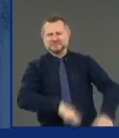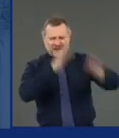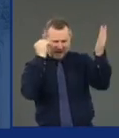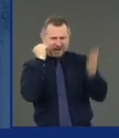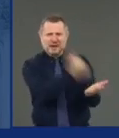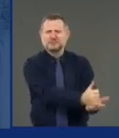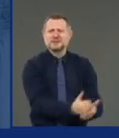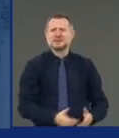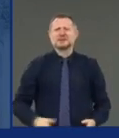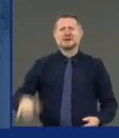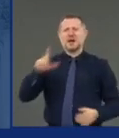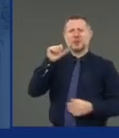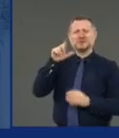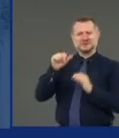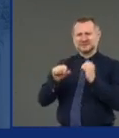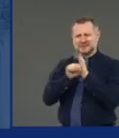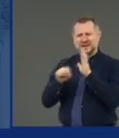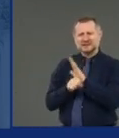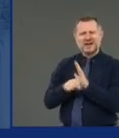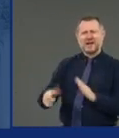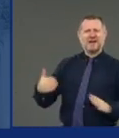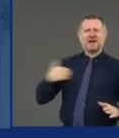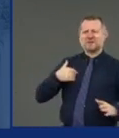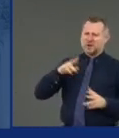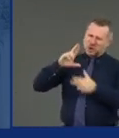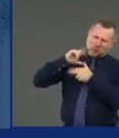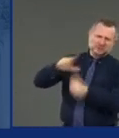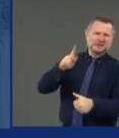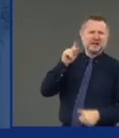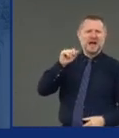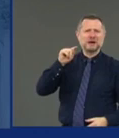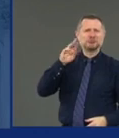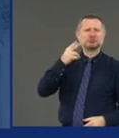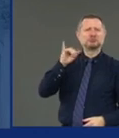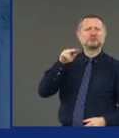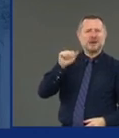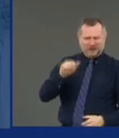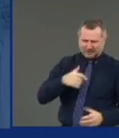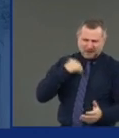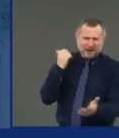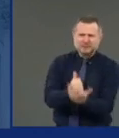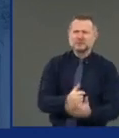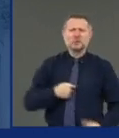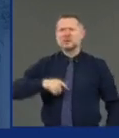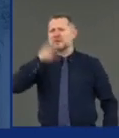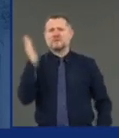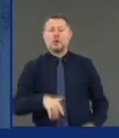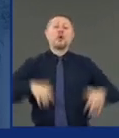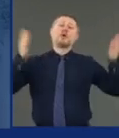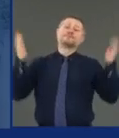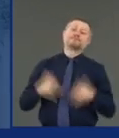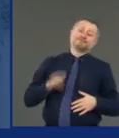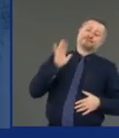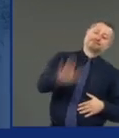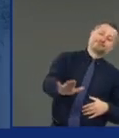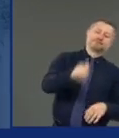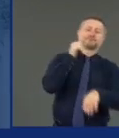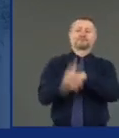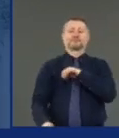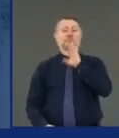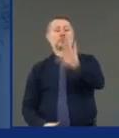We didn't say, well, that's Louisiana's fault. They had the hurricane.